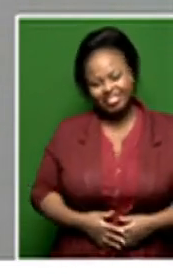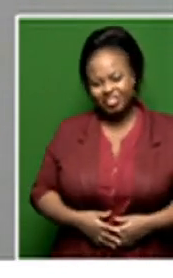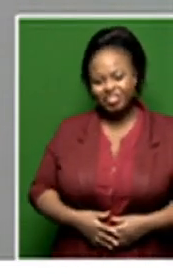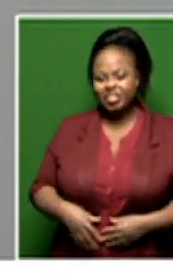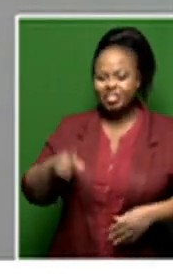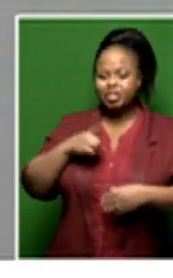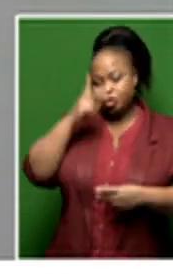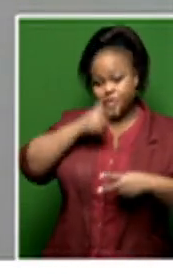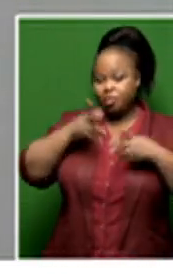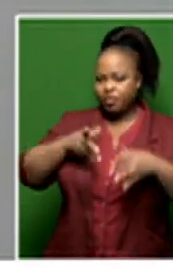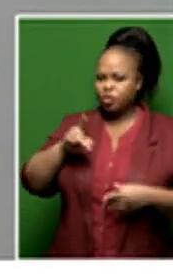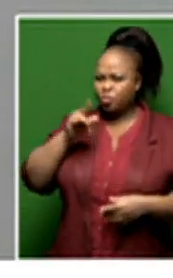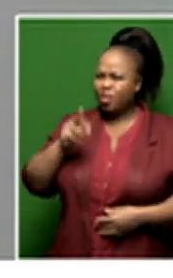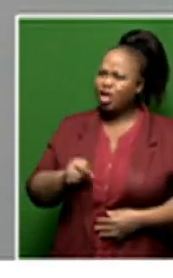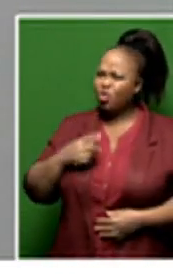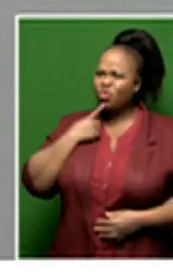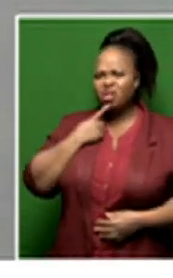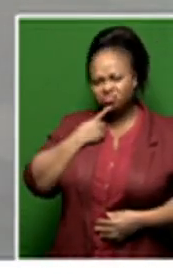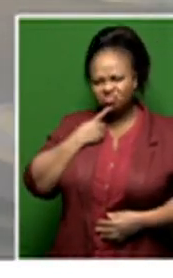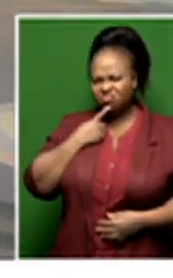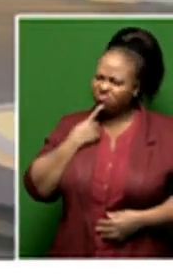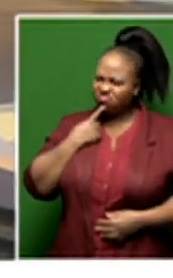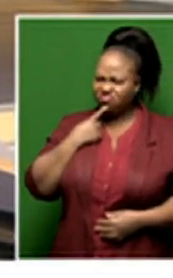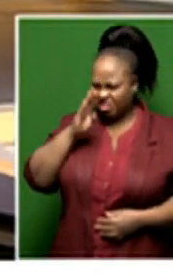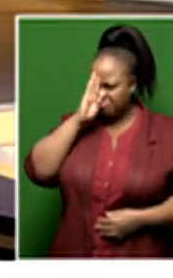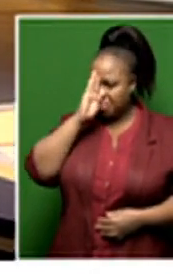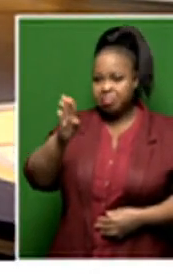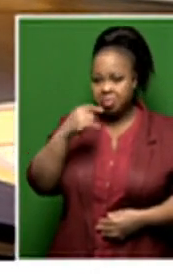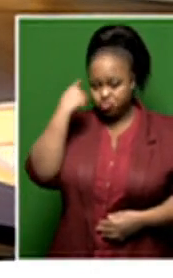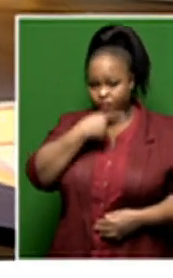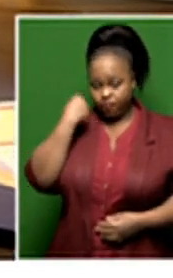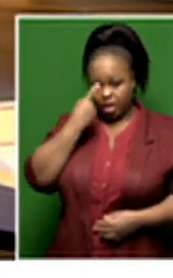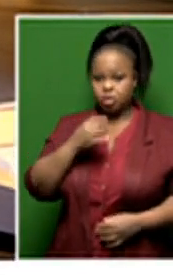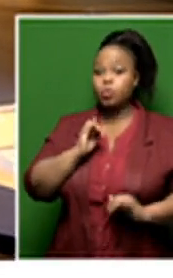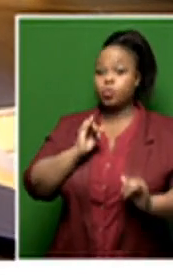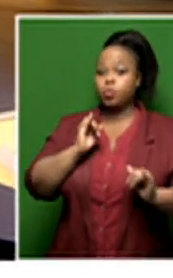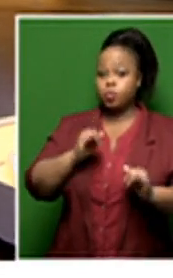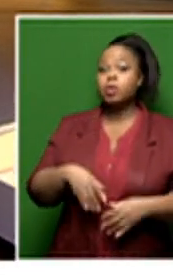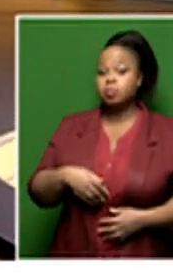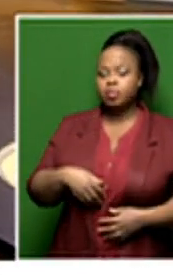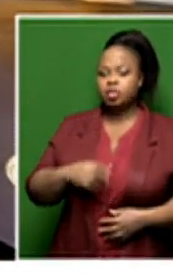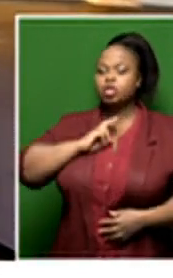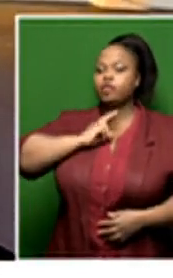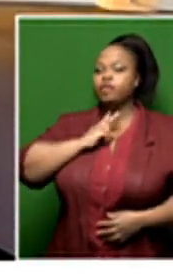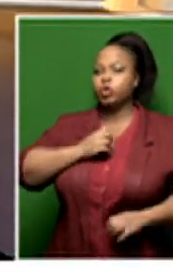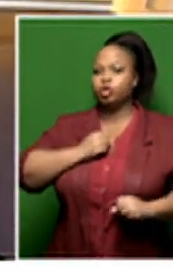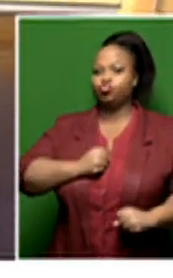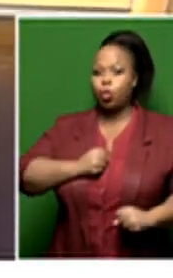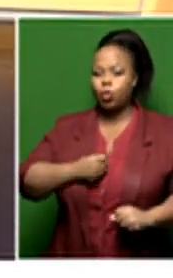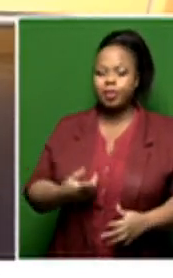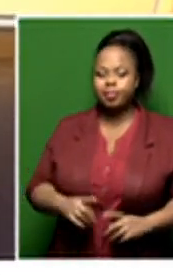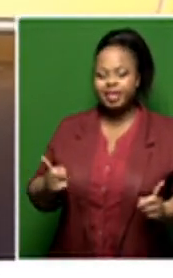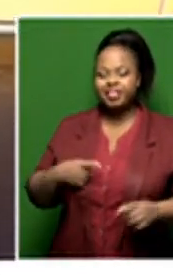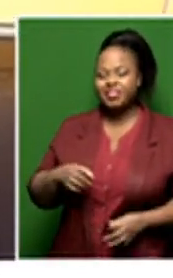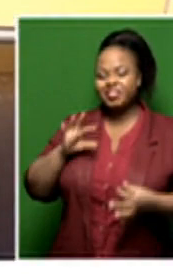Dr. Kumalo looked quite strict and he had an intimidating, you know, presence and voice. But when you